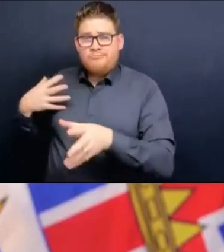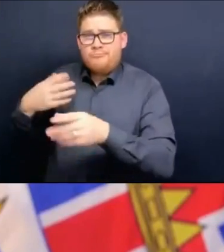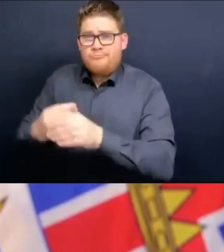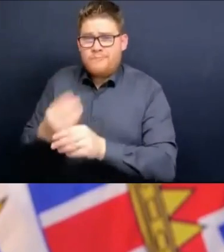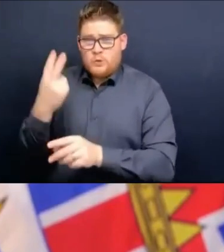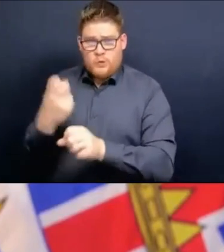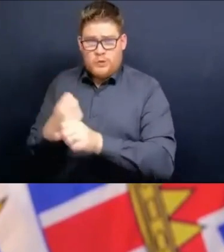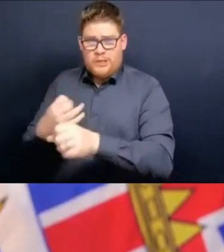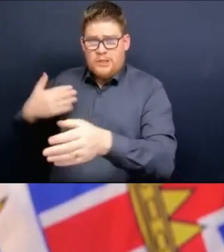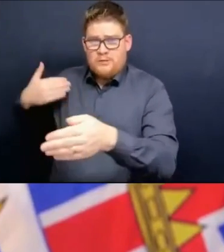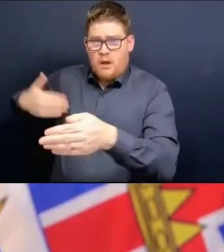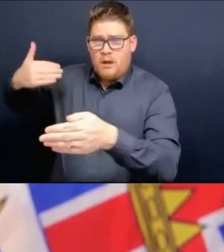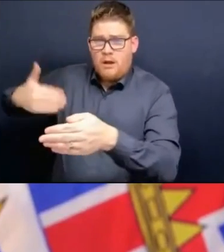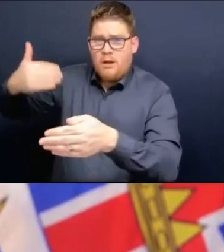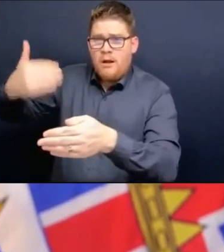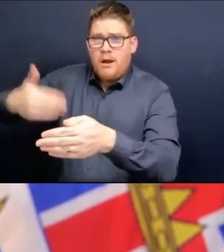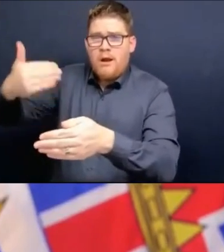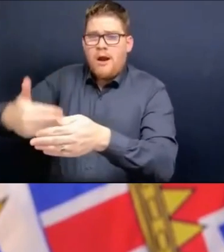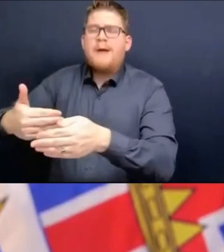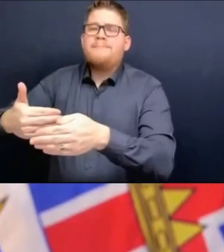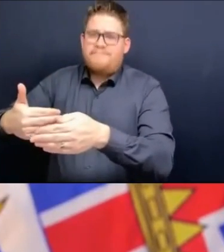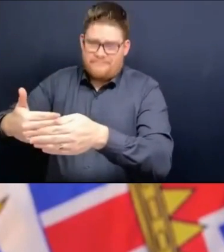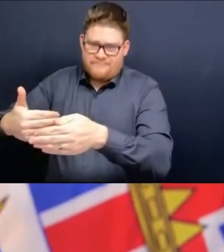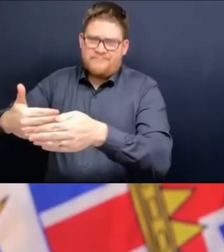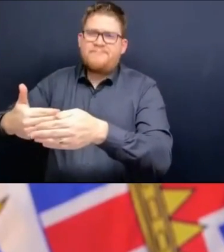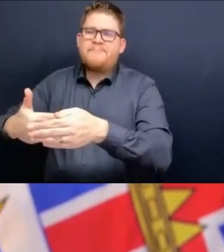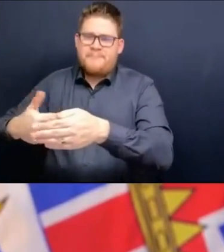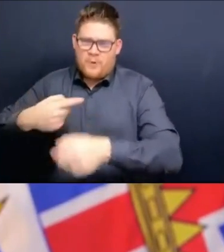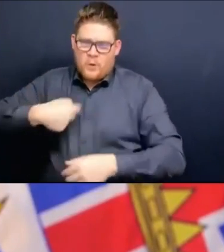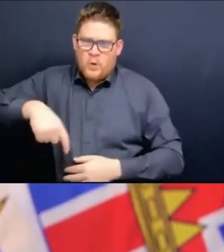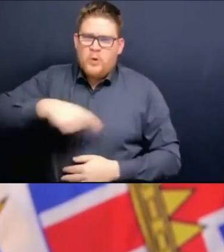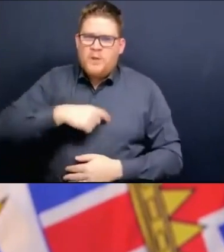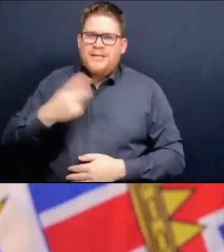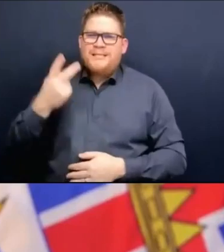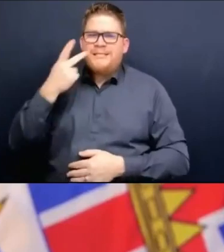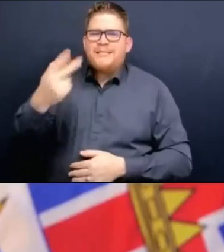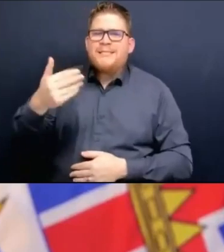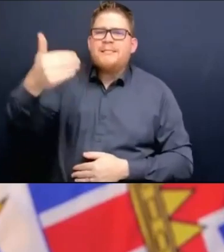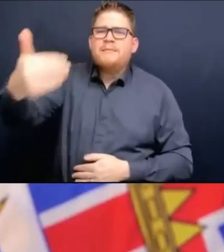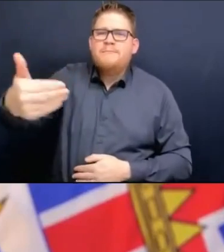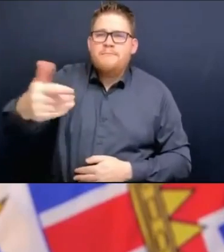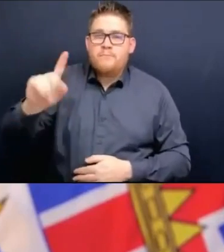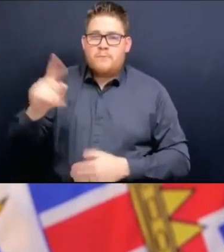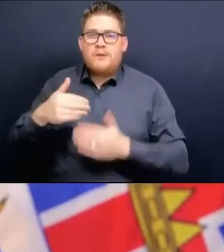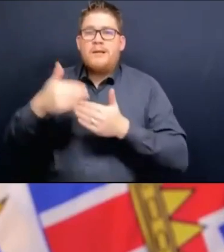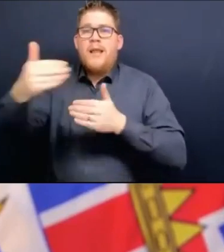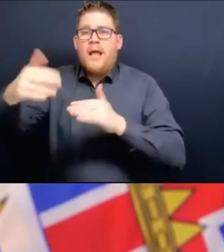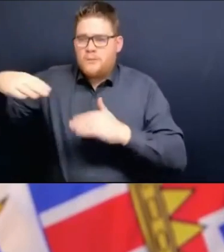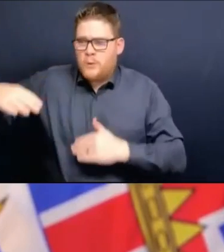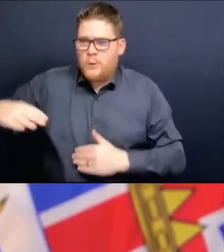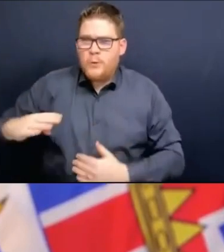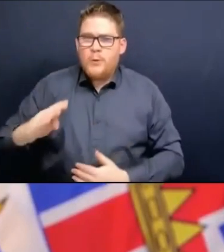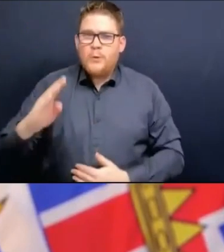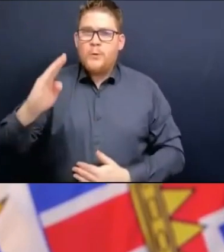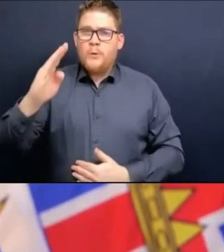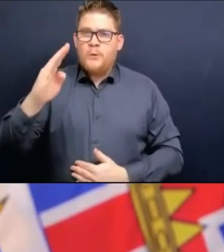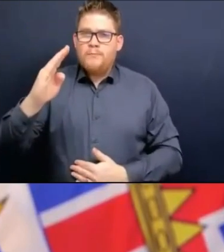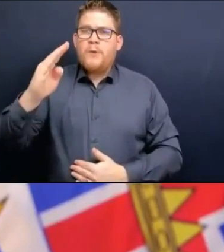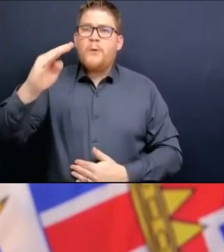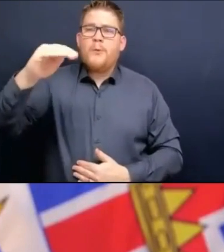years, that we will see sort of an oscillating. And yes, there will be waves and troughs of COVID.